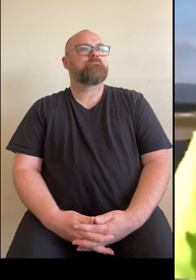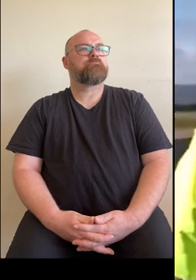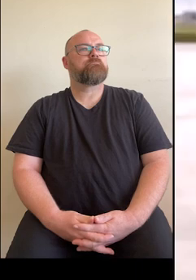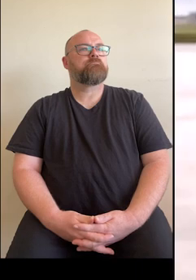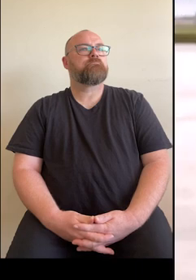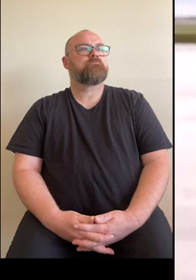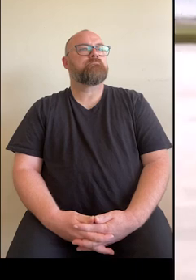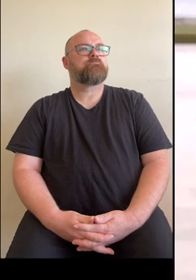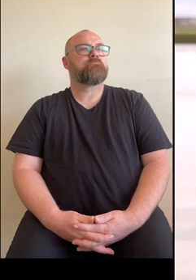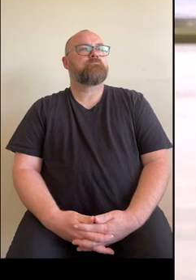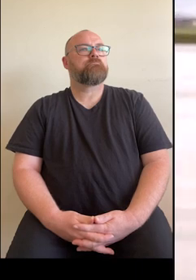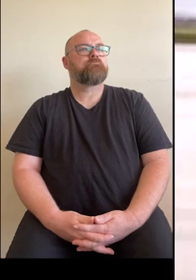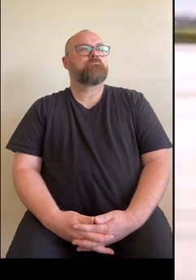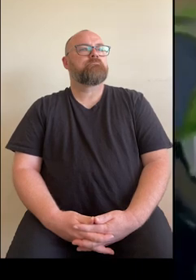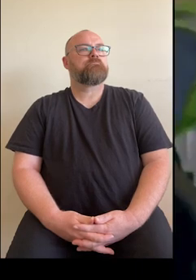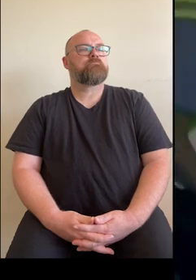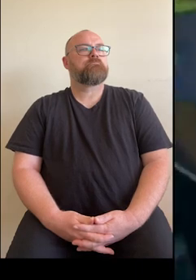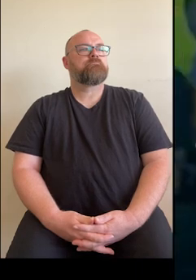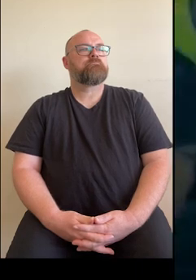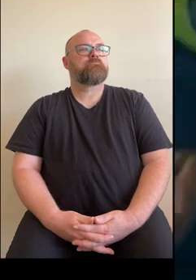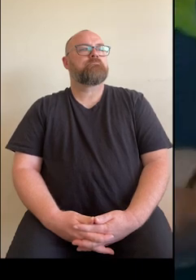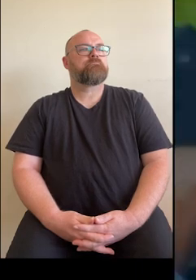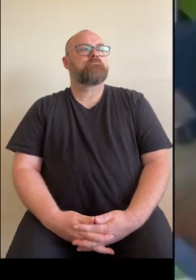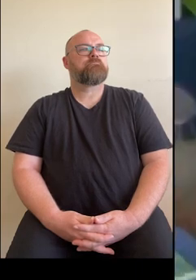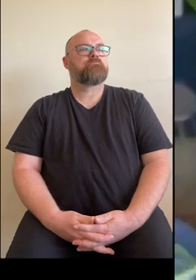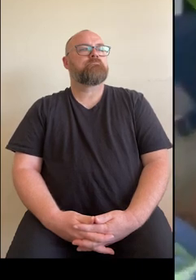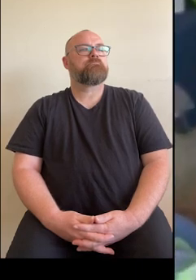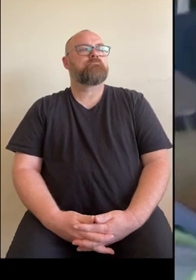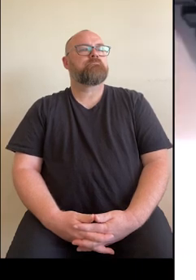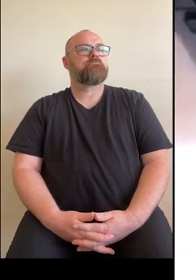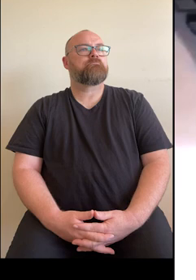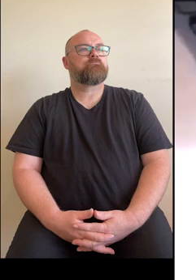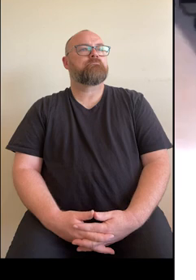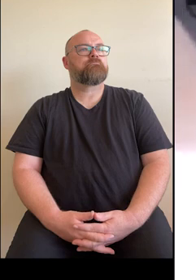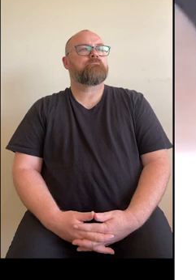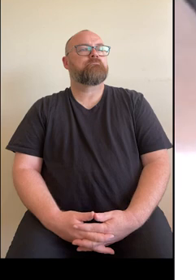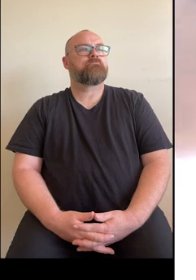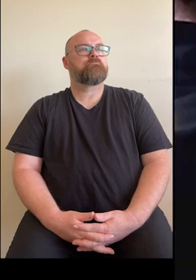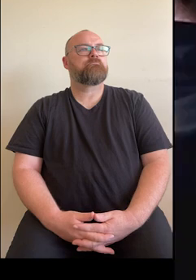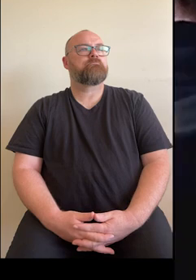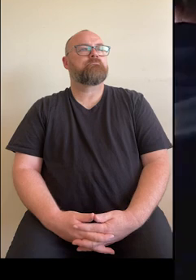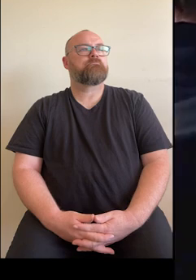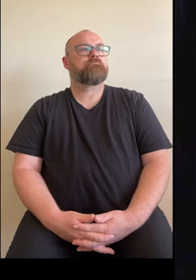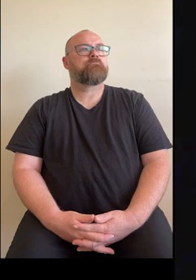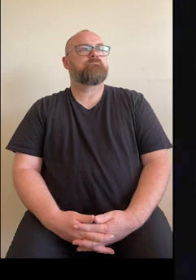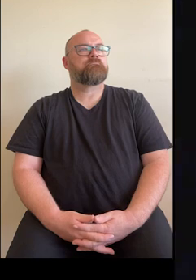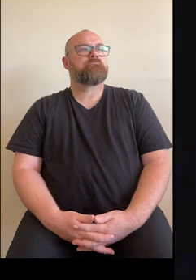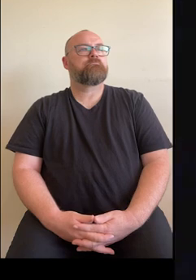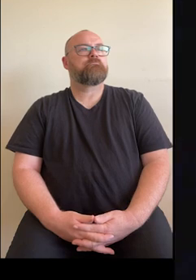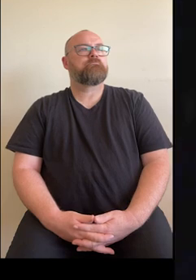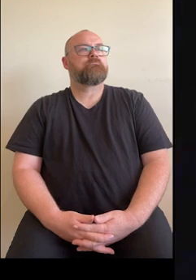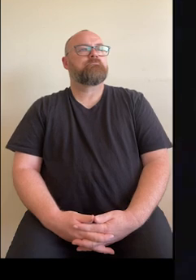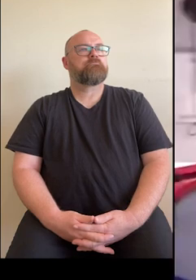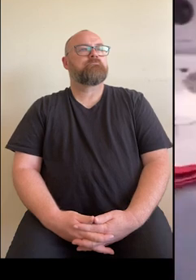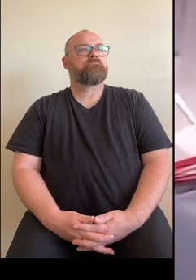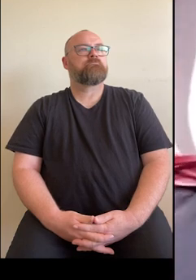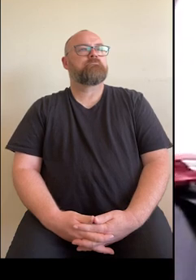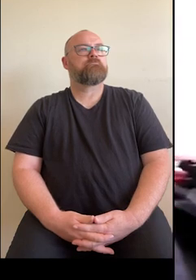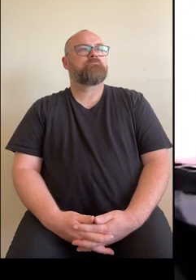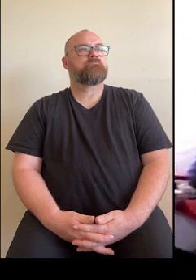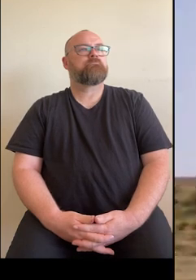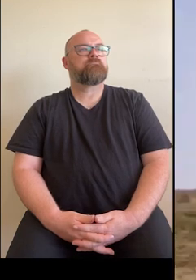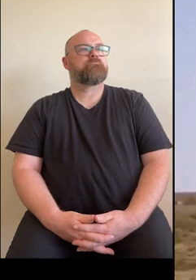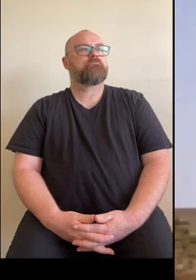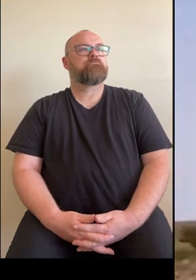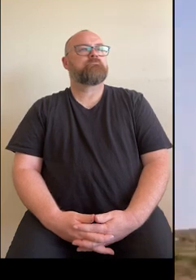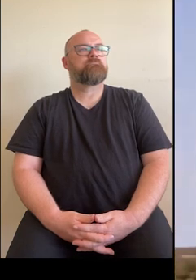By lunchtime, I was out at Emerald Airport being loaded onto the Royal Flying Doctor's plane and I was